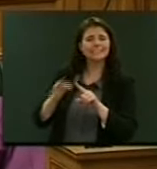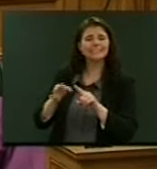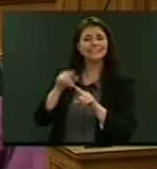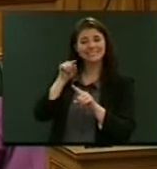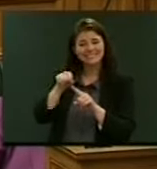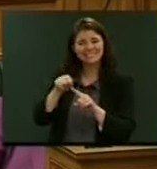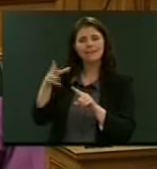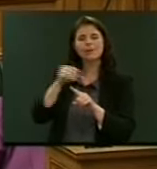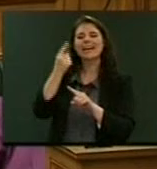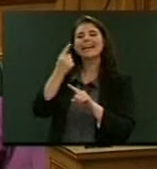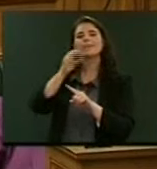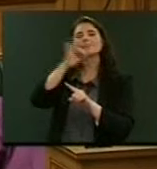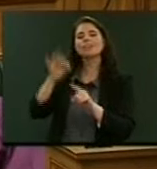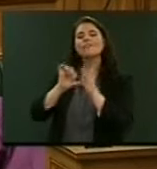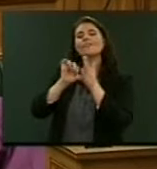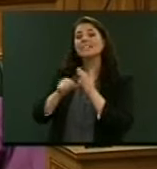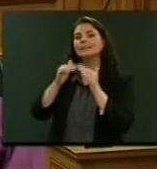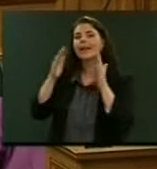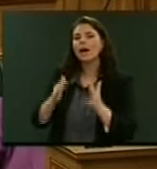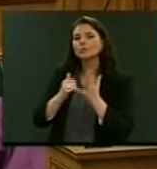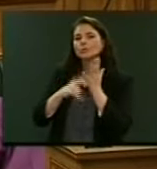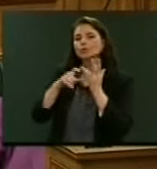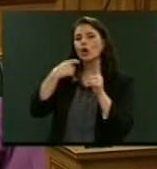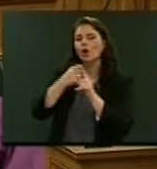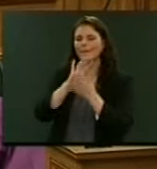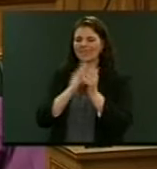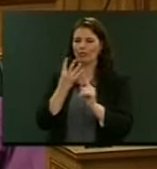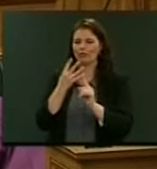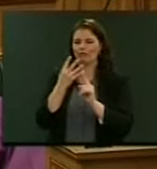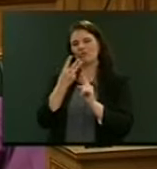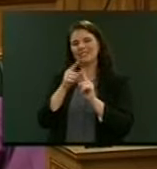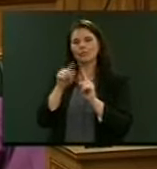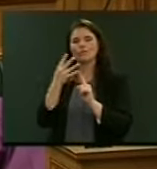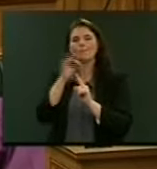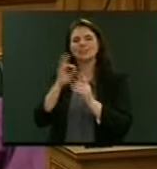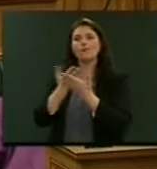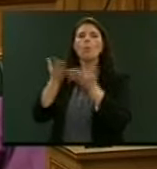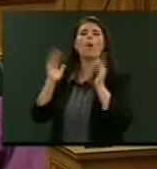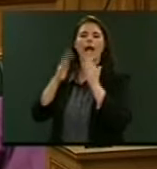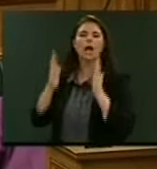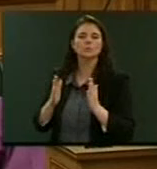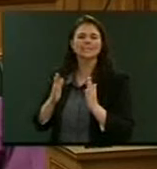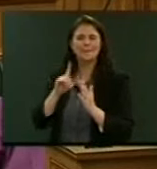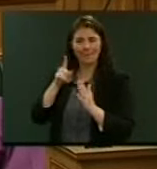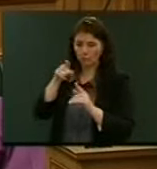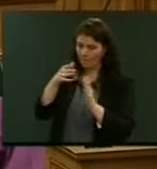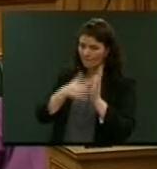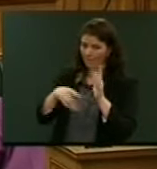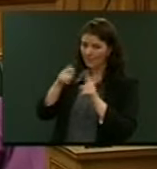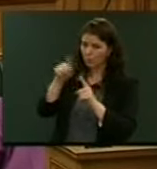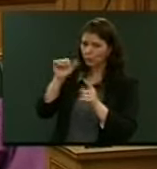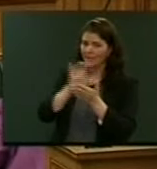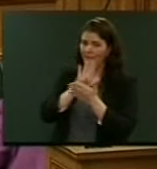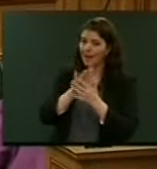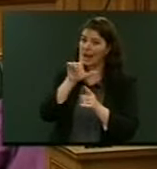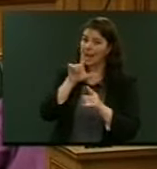investment housing stock, which means about 3% or 4% of all housing stock. But the Member should be pleased that the Labour Party